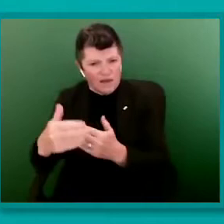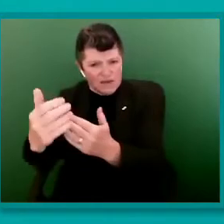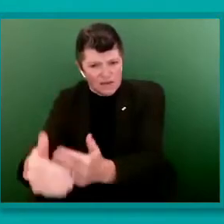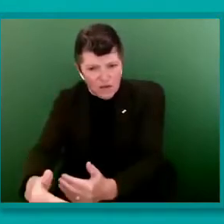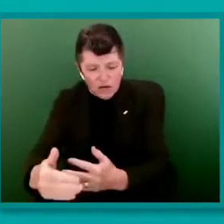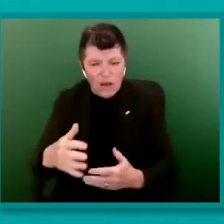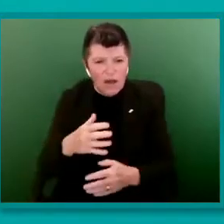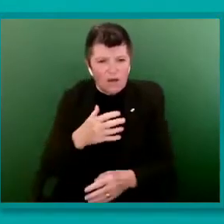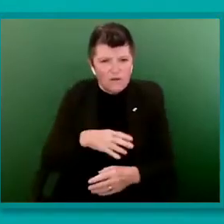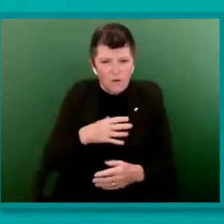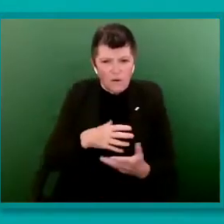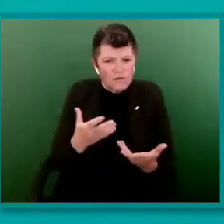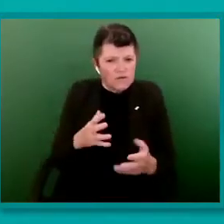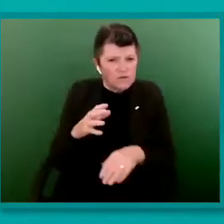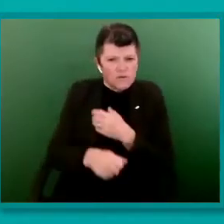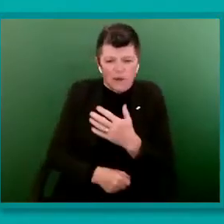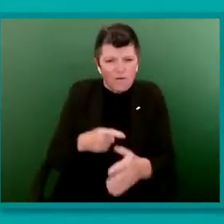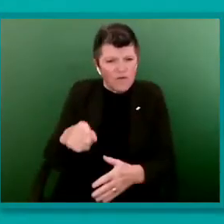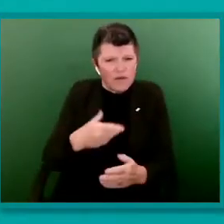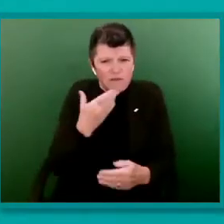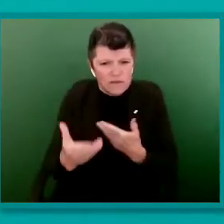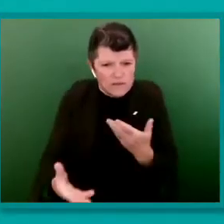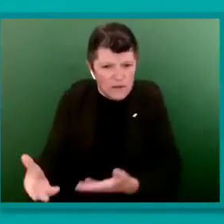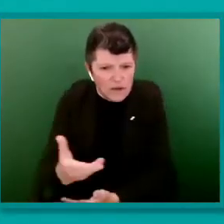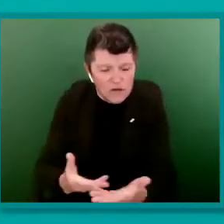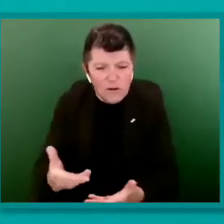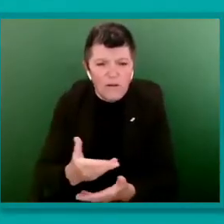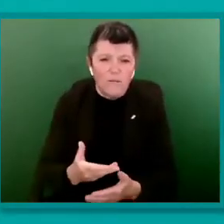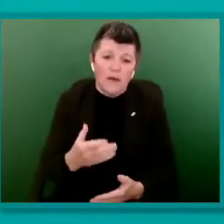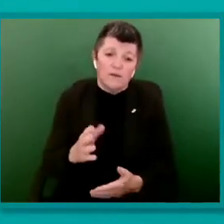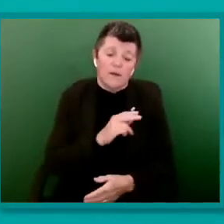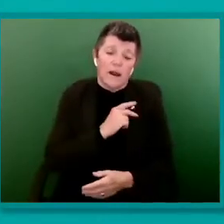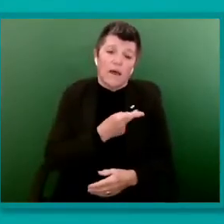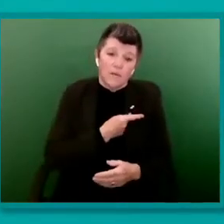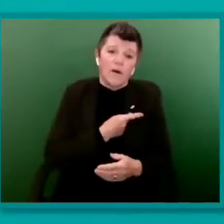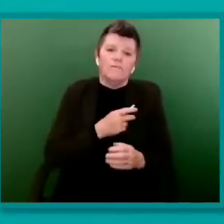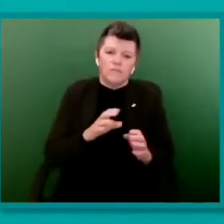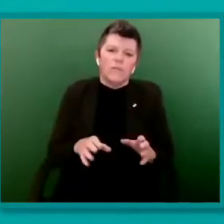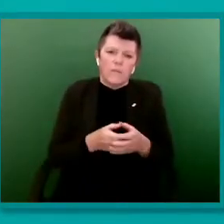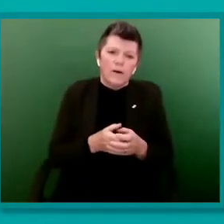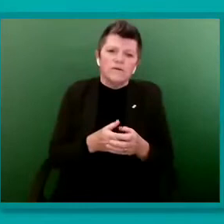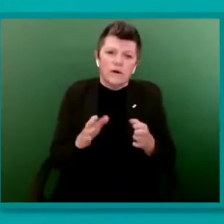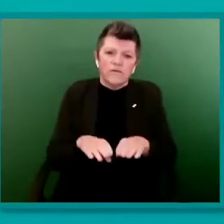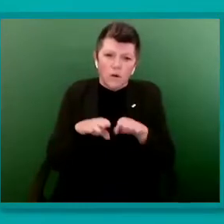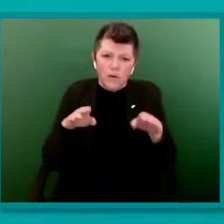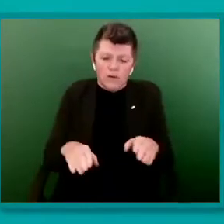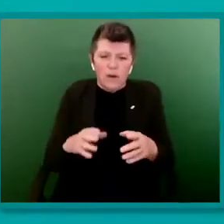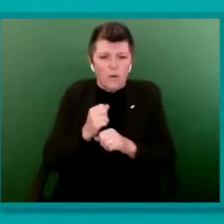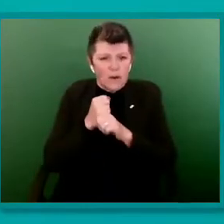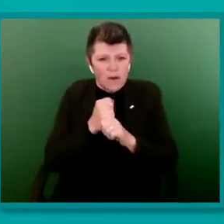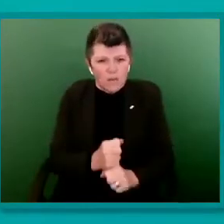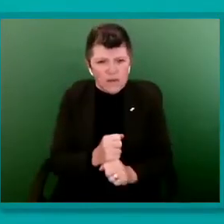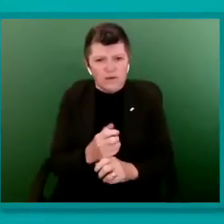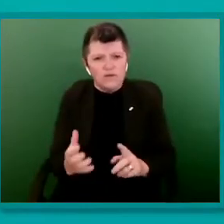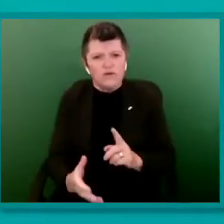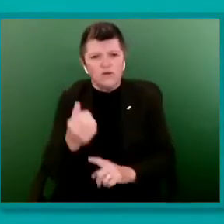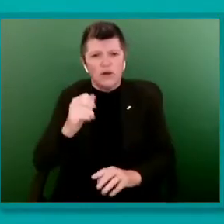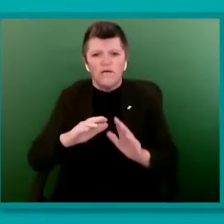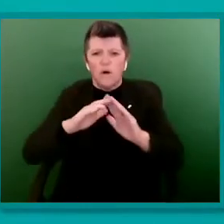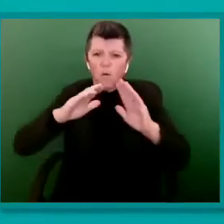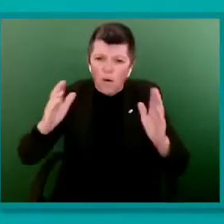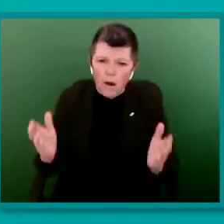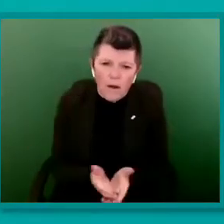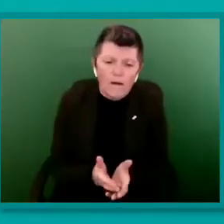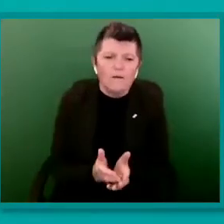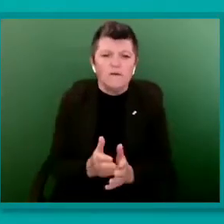save to say that Labour is the party of equality, committed to achieving a world free from all forms of bigotry and discrimination.